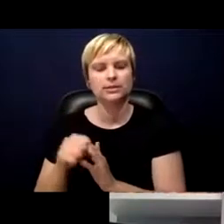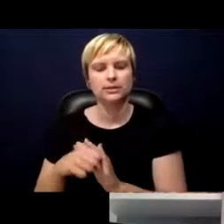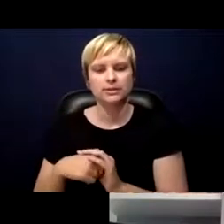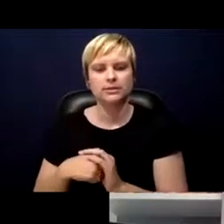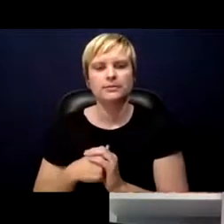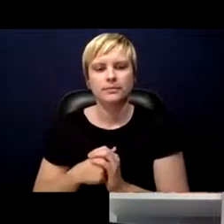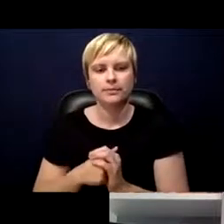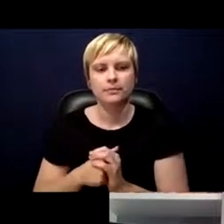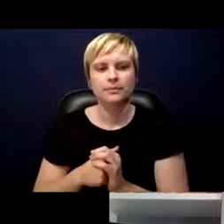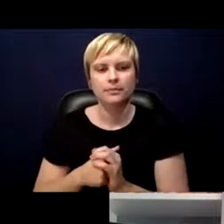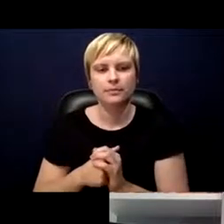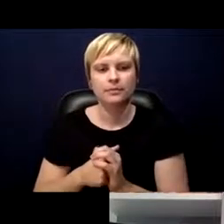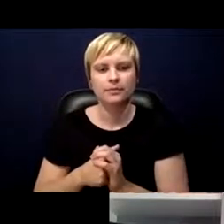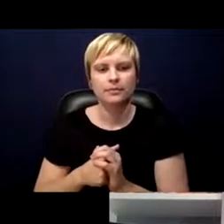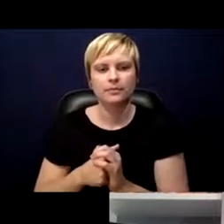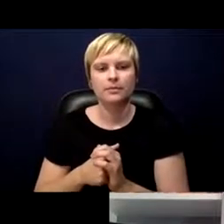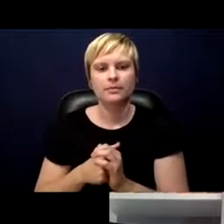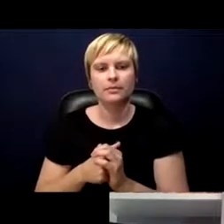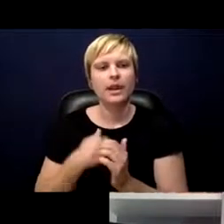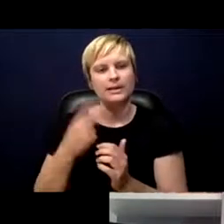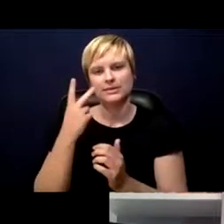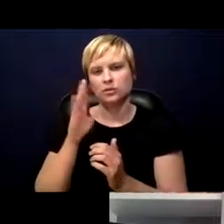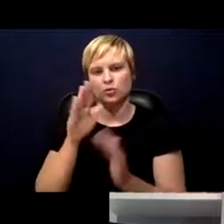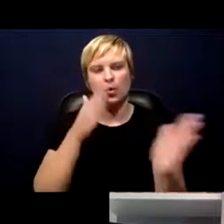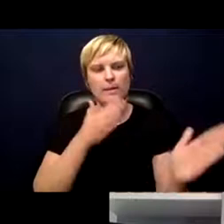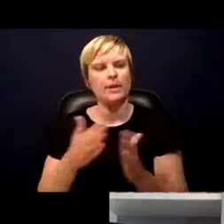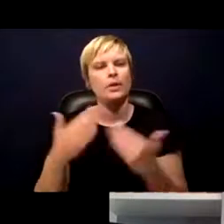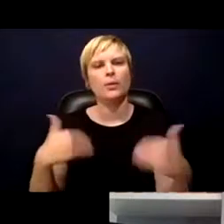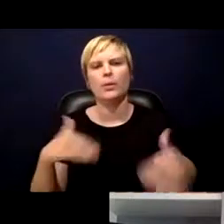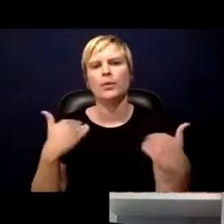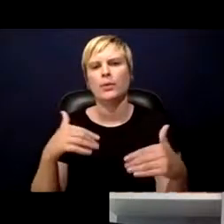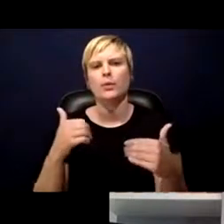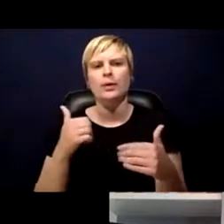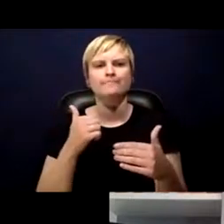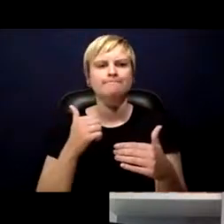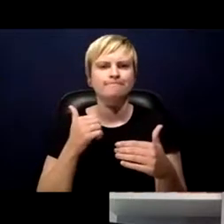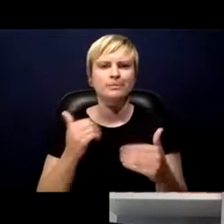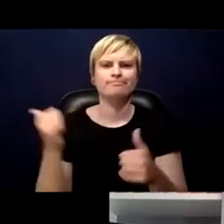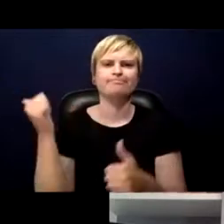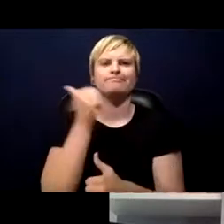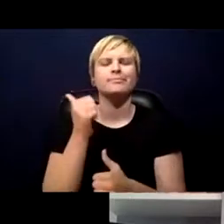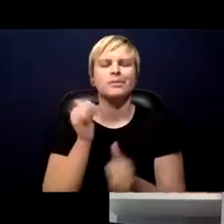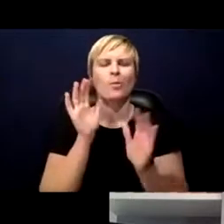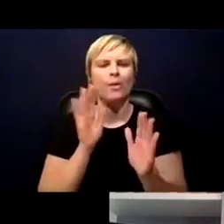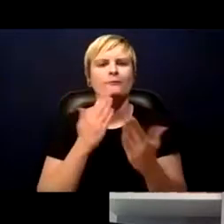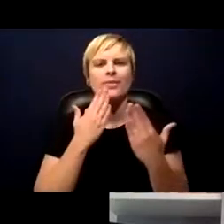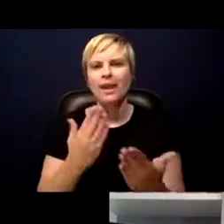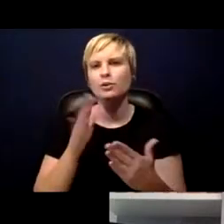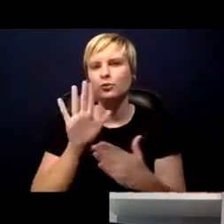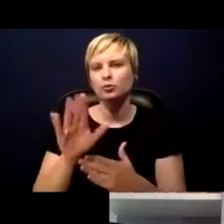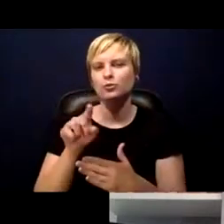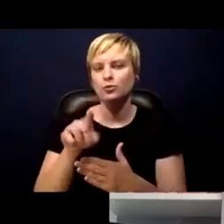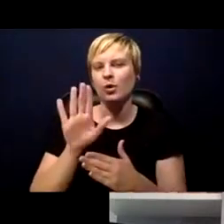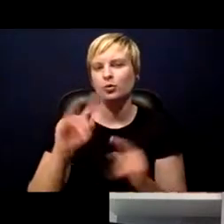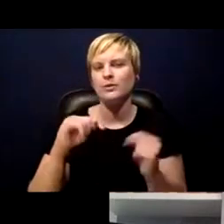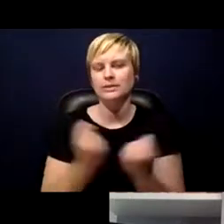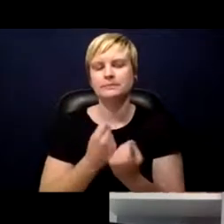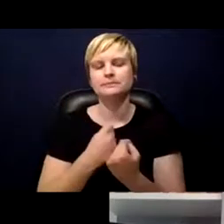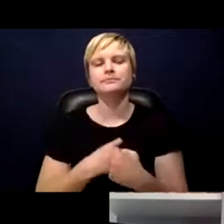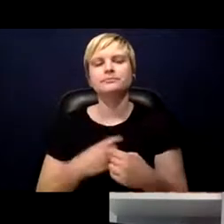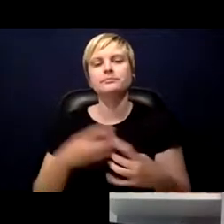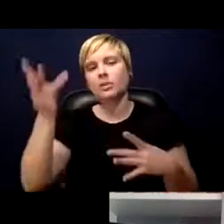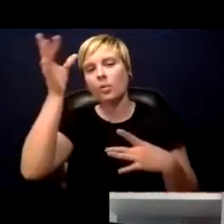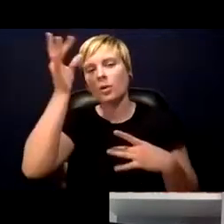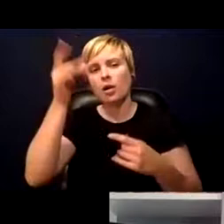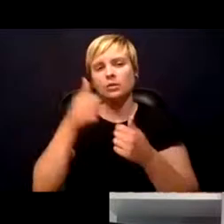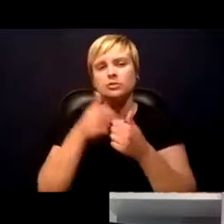has been so superb and great. Thanks to you and your team for doing that. So contact tracing for those of